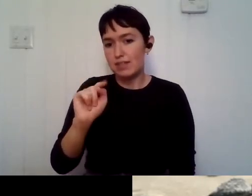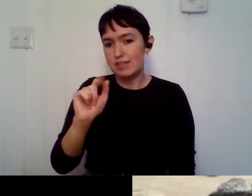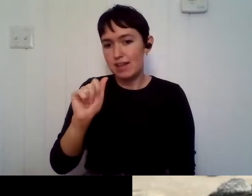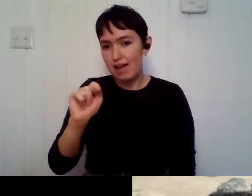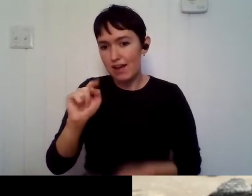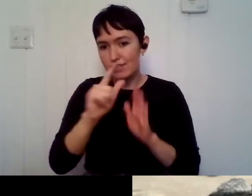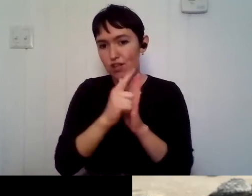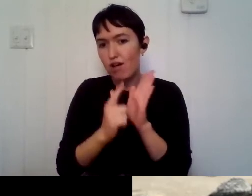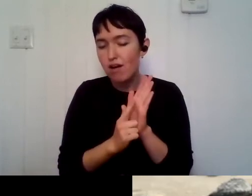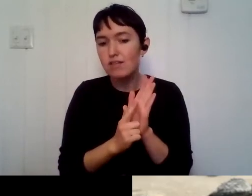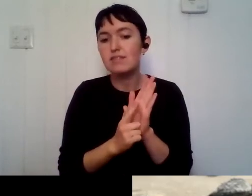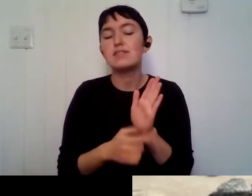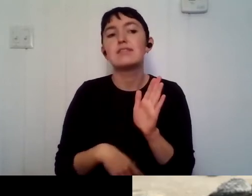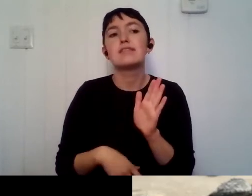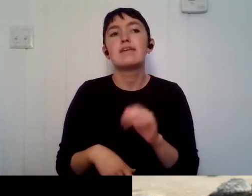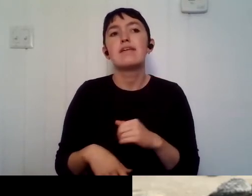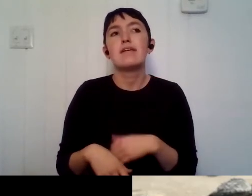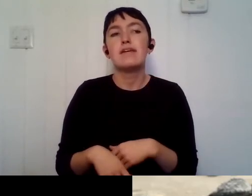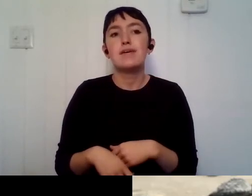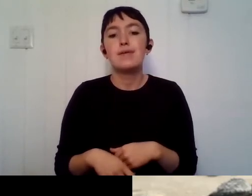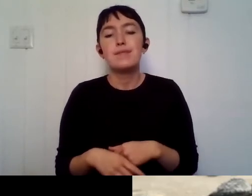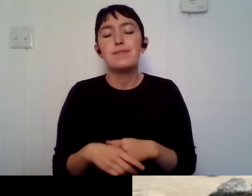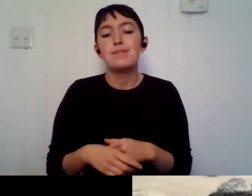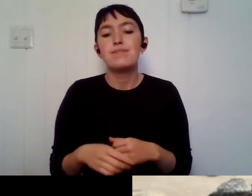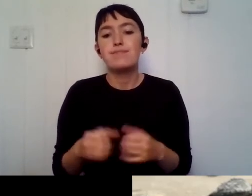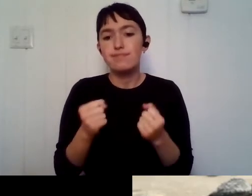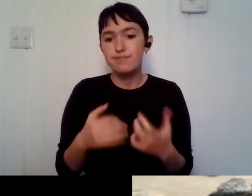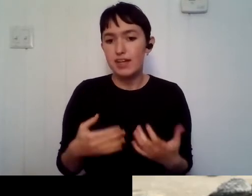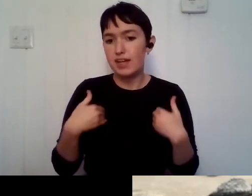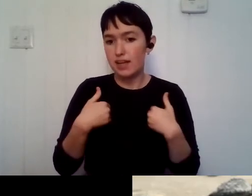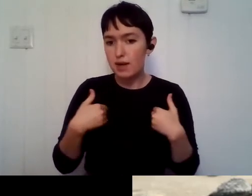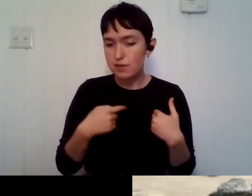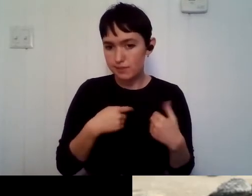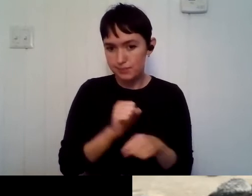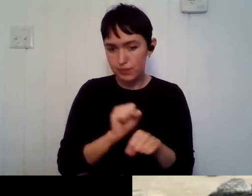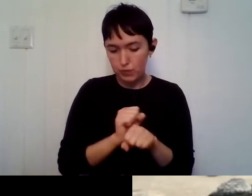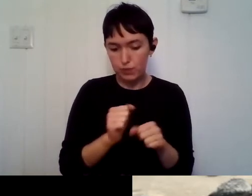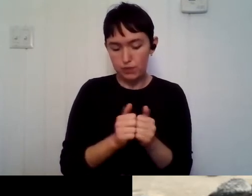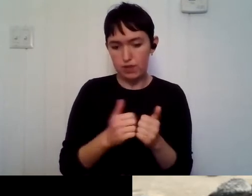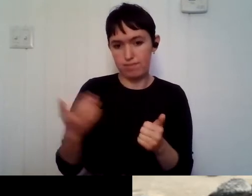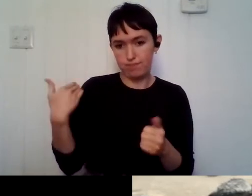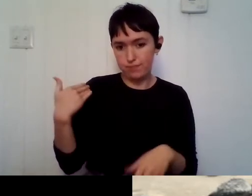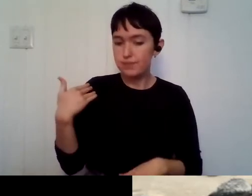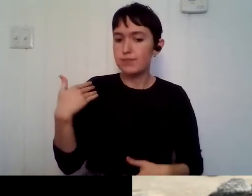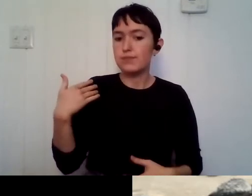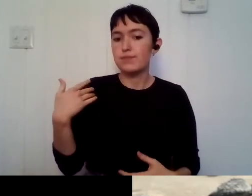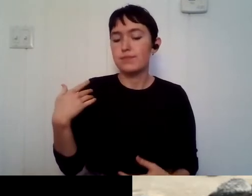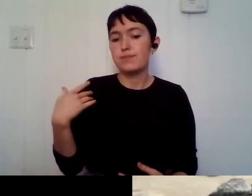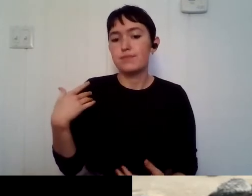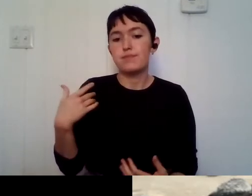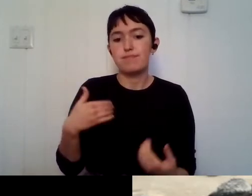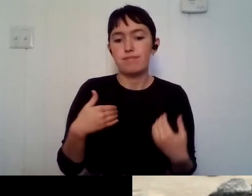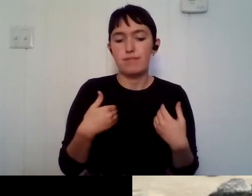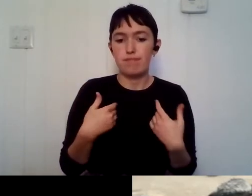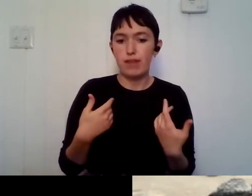habitat decorations. A lot of the species, um, that I've worked with, have either their